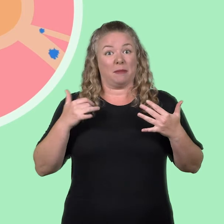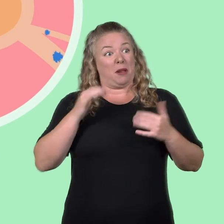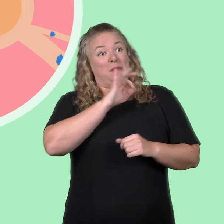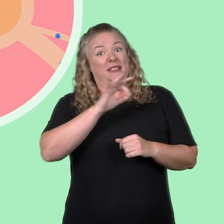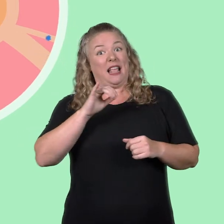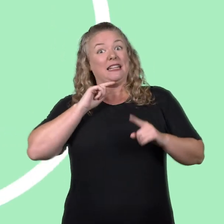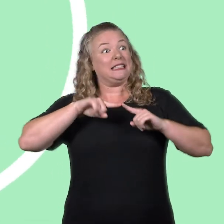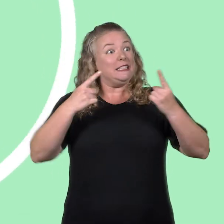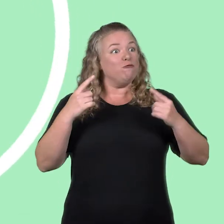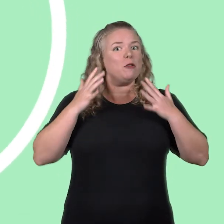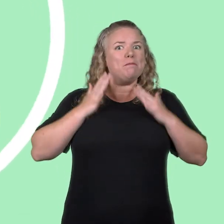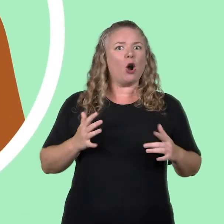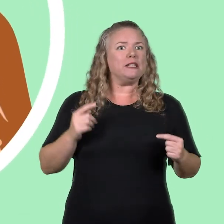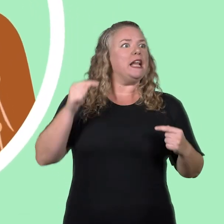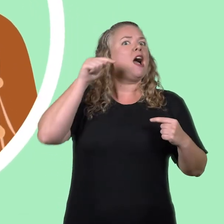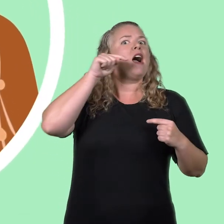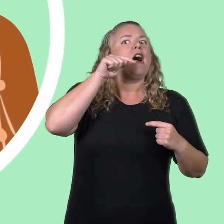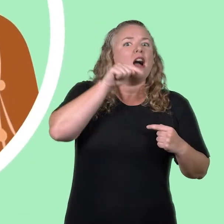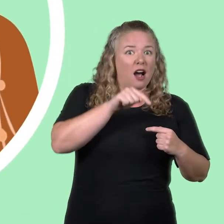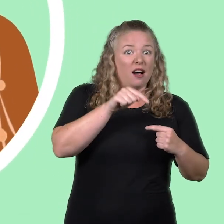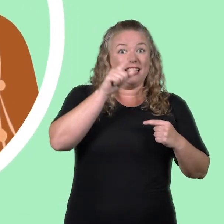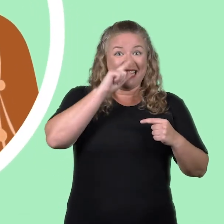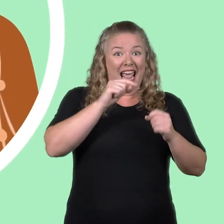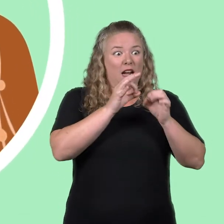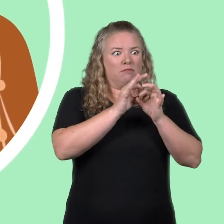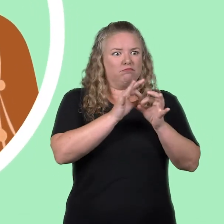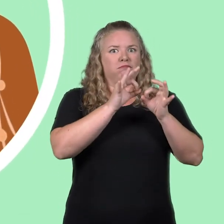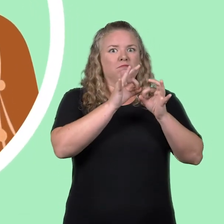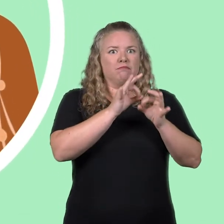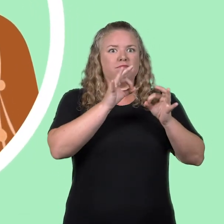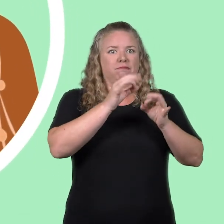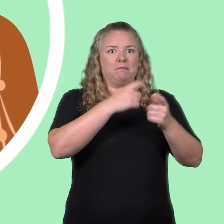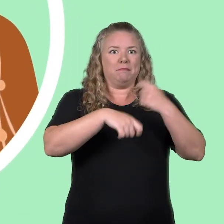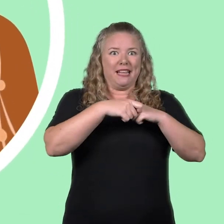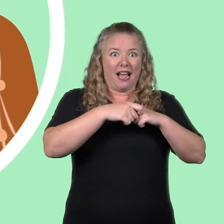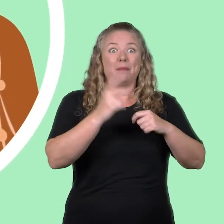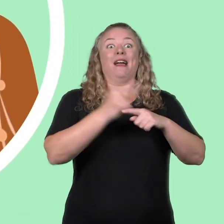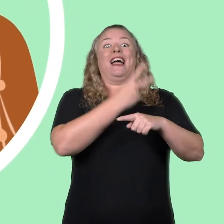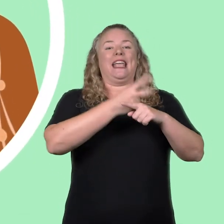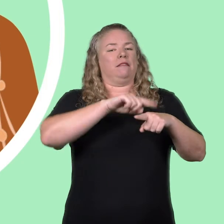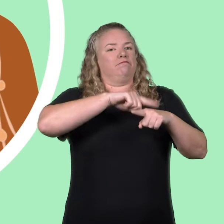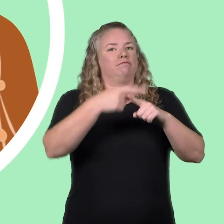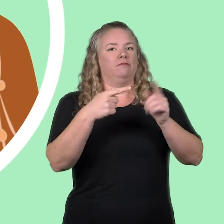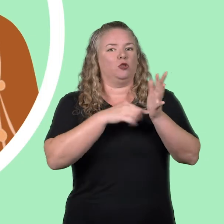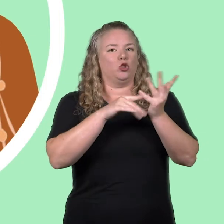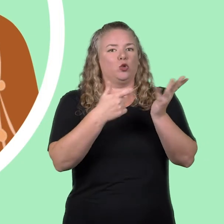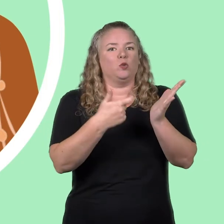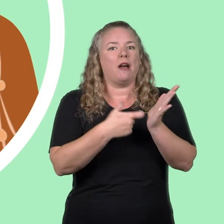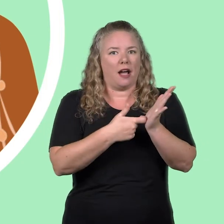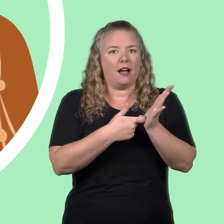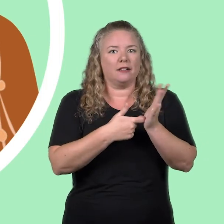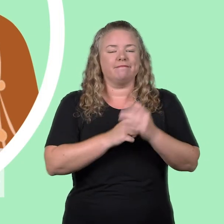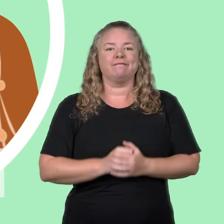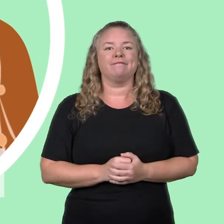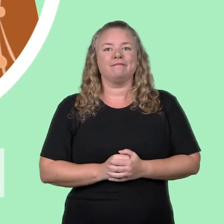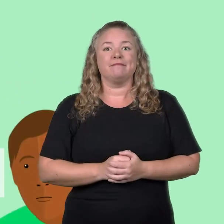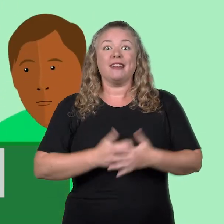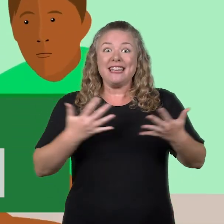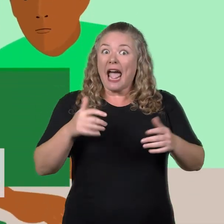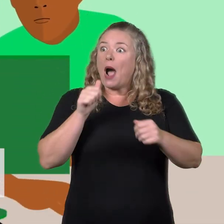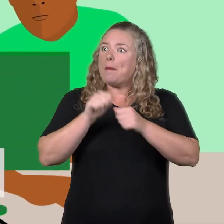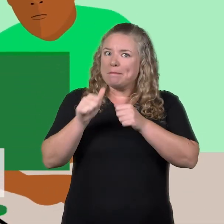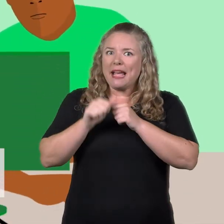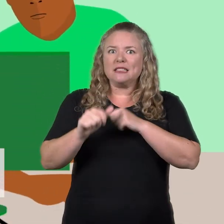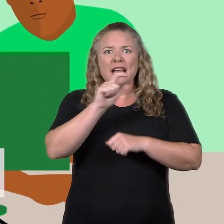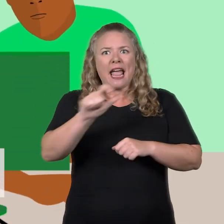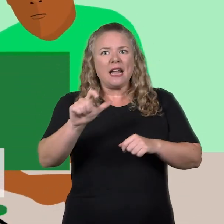When the cells reach another part of the body, they may begin to grow and form another tumour. We're getting